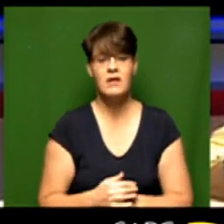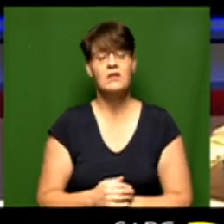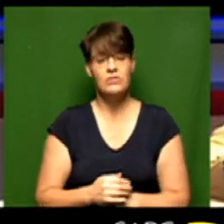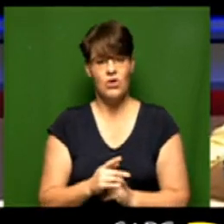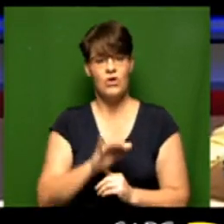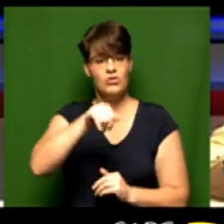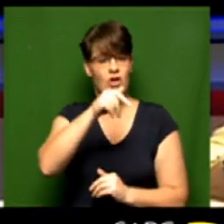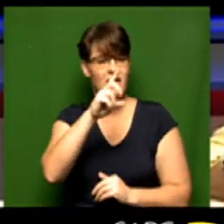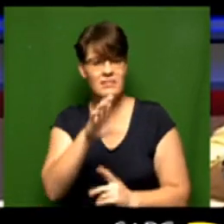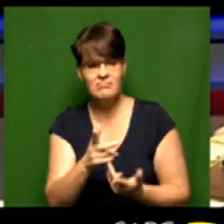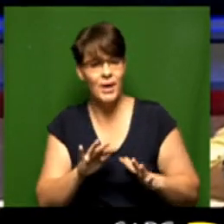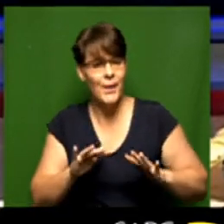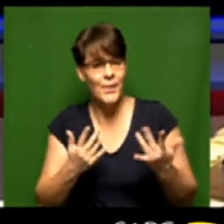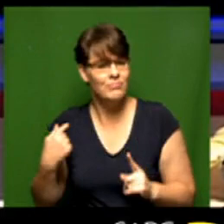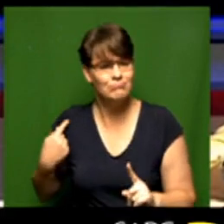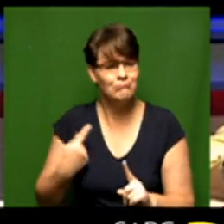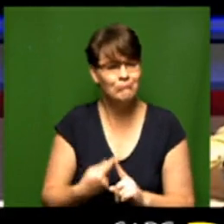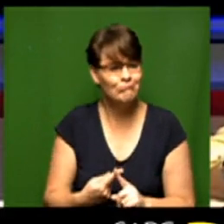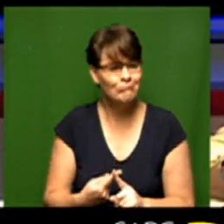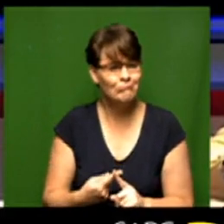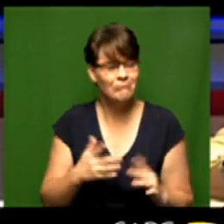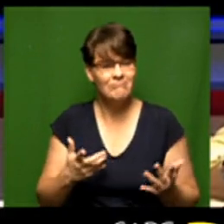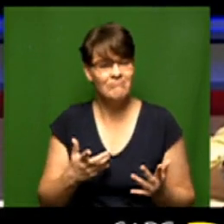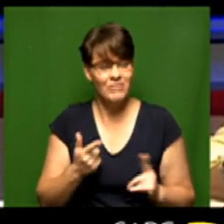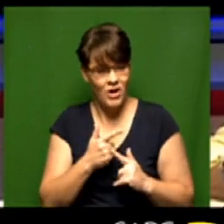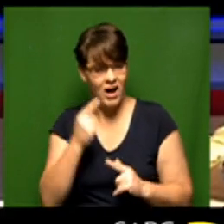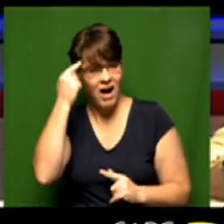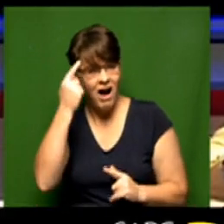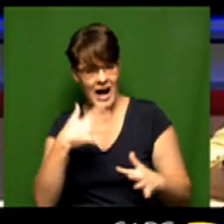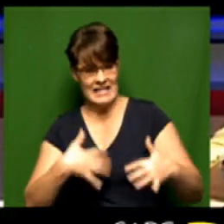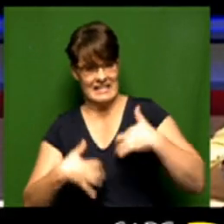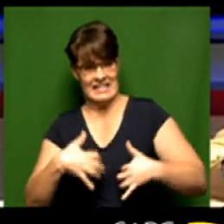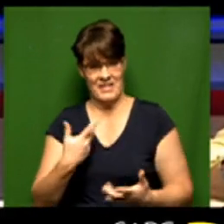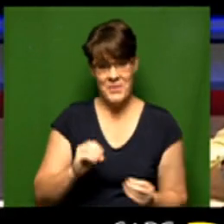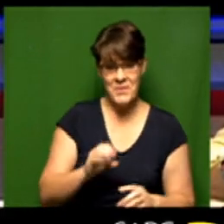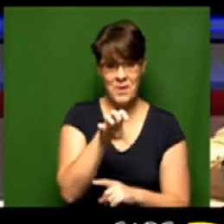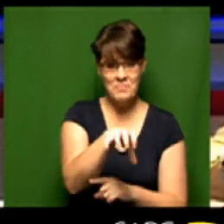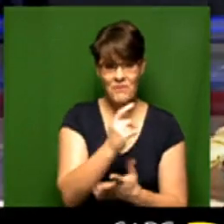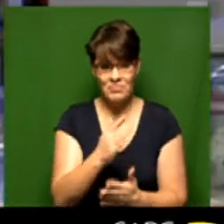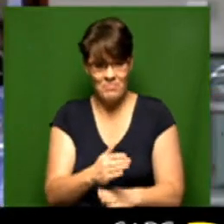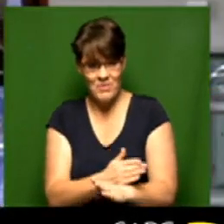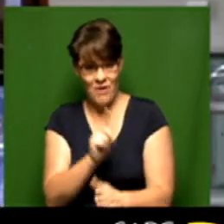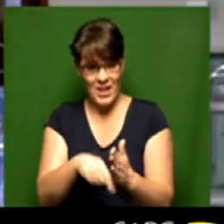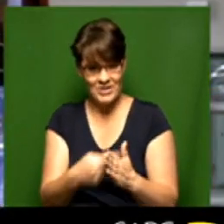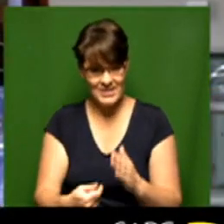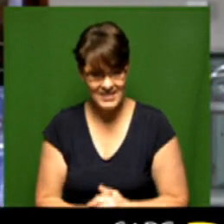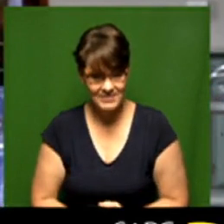there Jade how are you doing so far and I can imagine that there's a lot of excitement in the province ahead of these elections